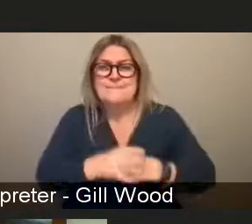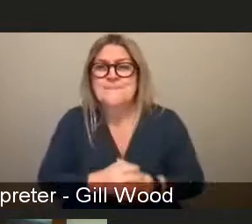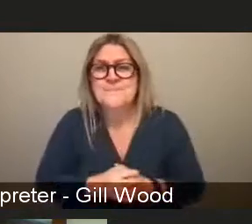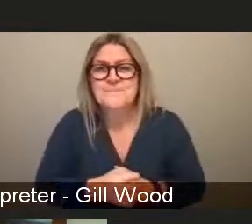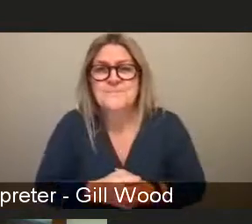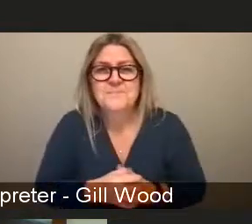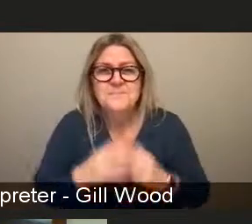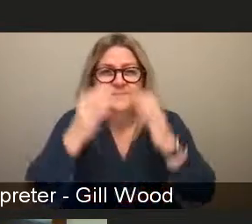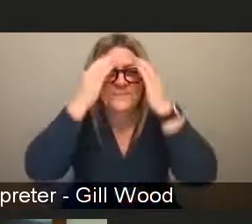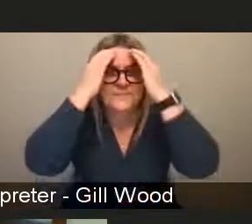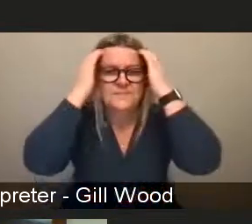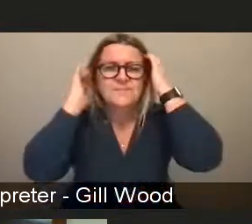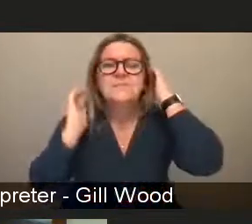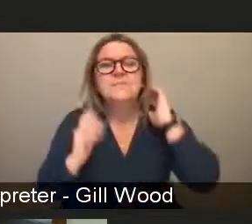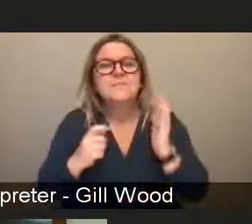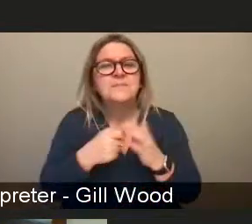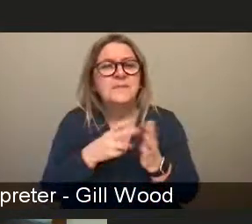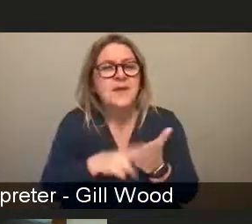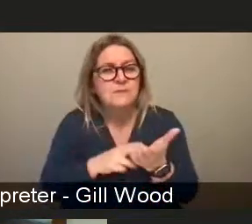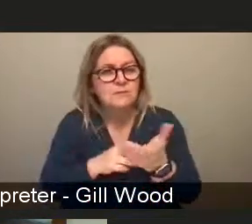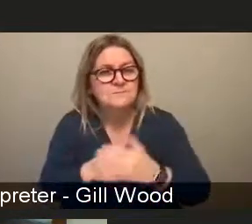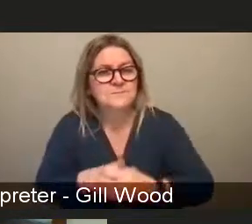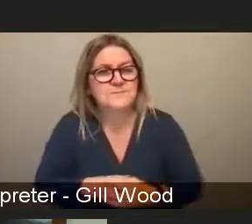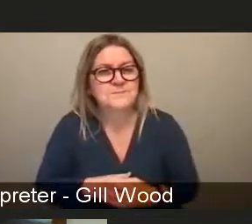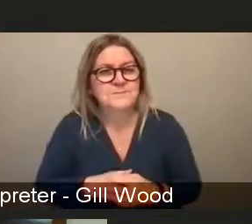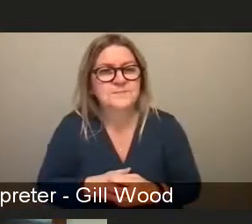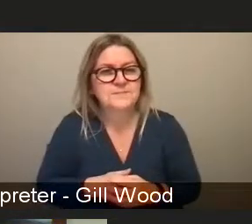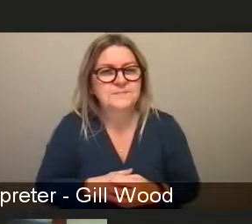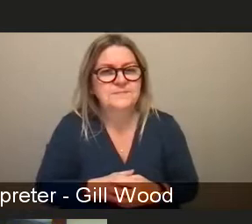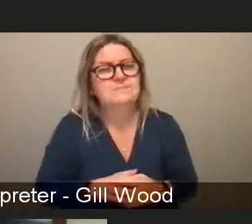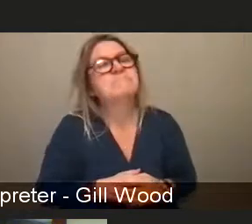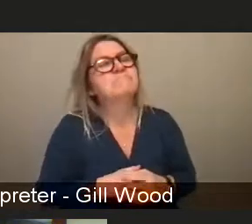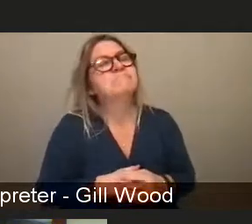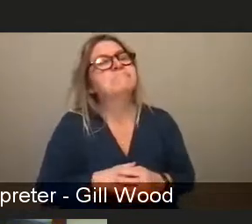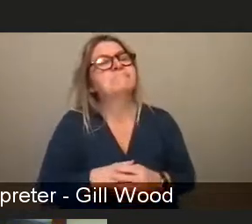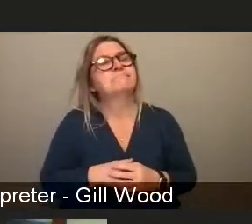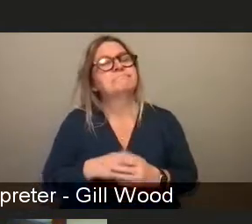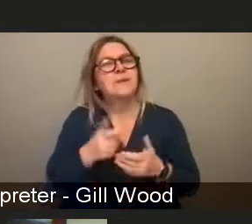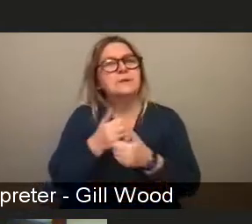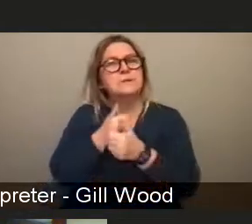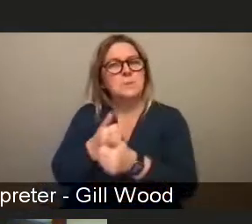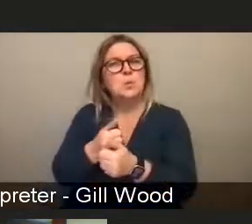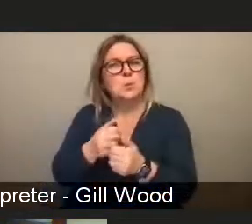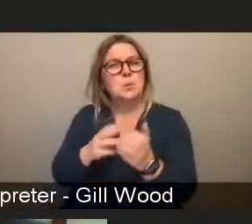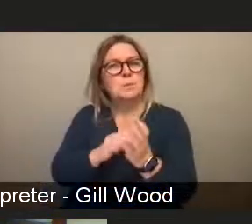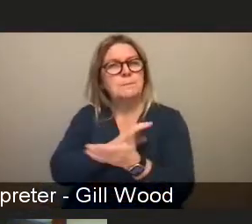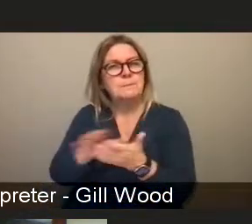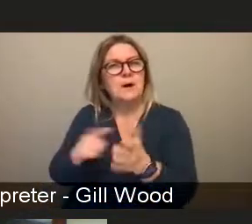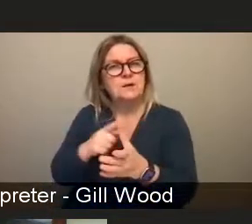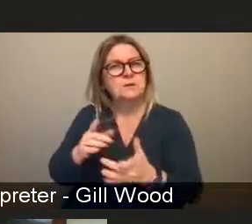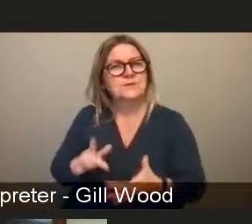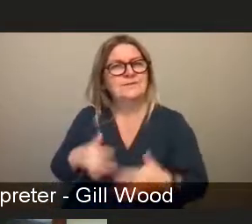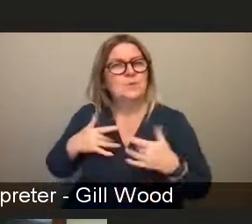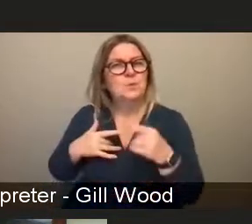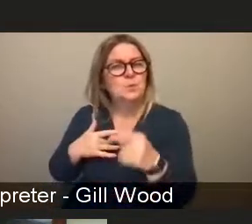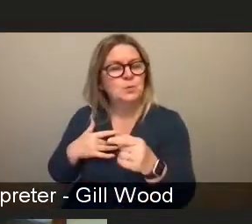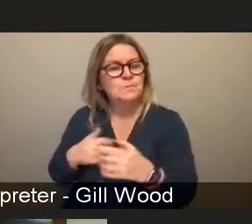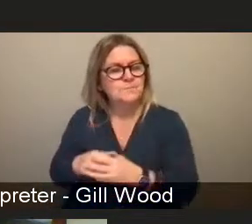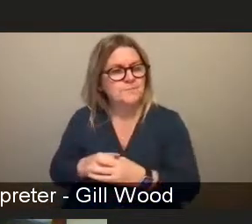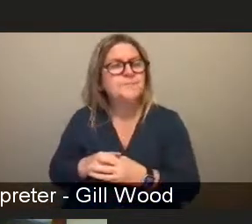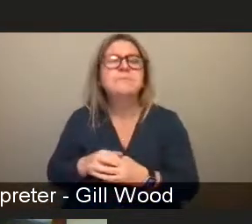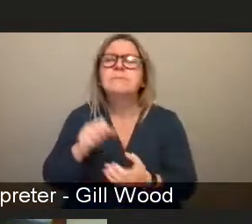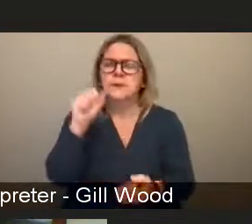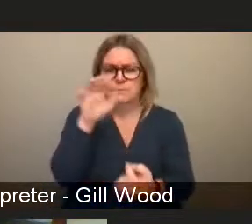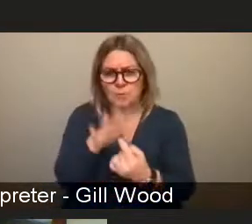karen um your thoughts yeah i'd echo marcia i don't think it's all about using i mean it's important to